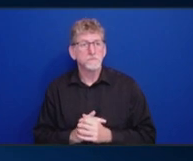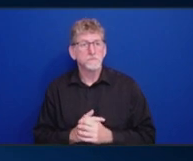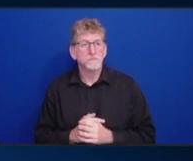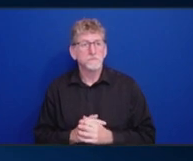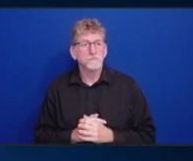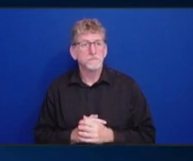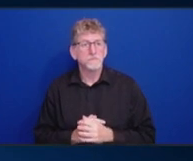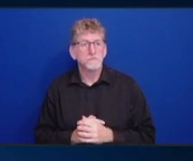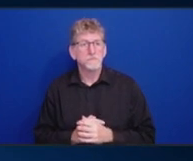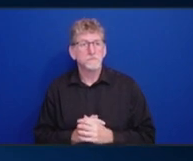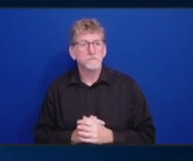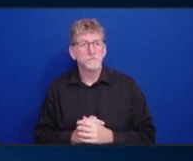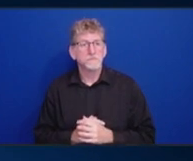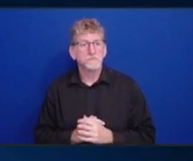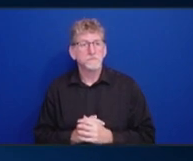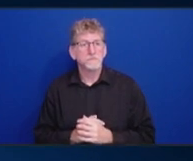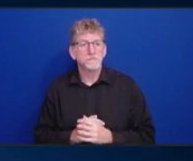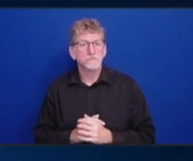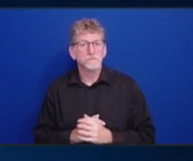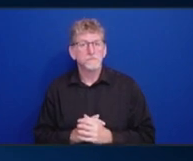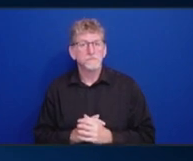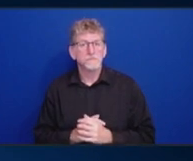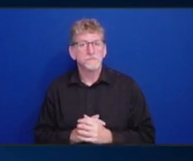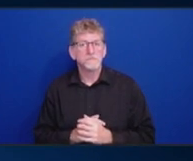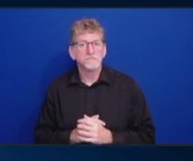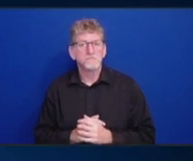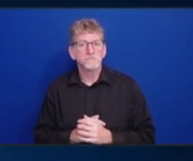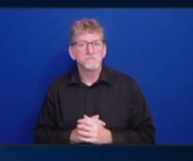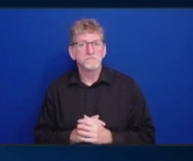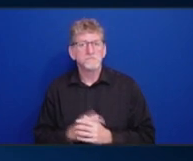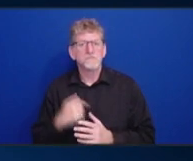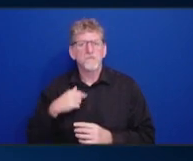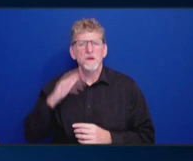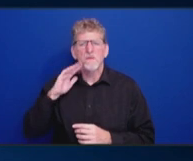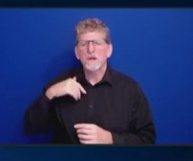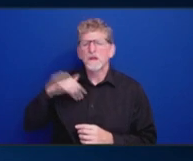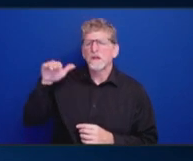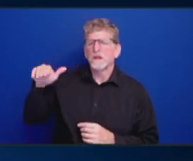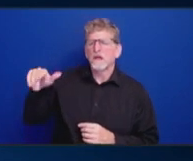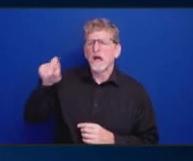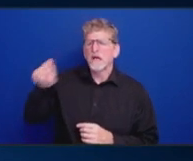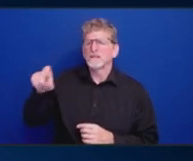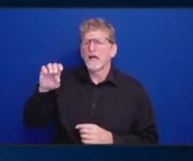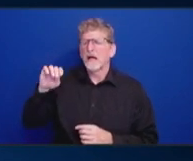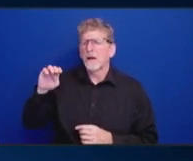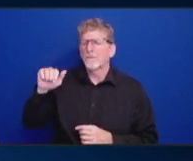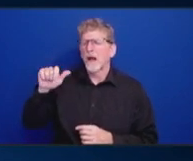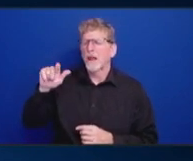I will ask, I will ask Emily to step in here because I don't know the answer to that question.